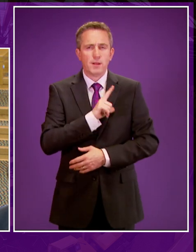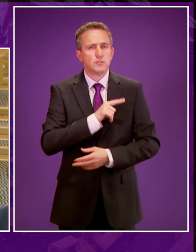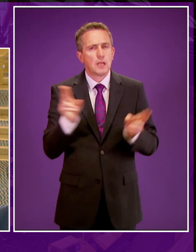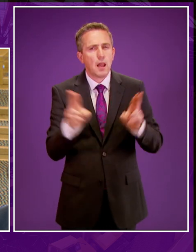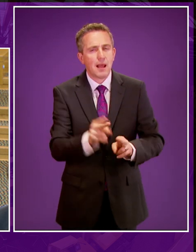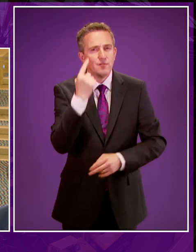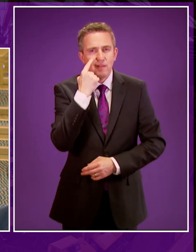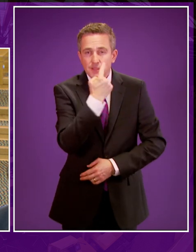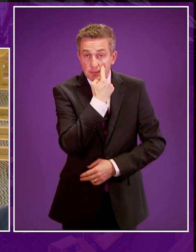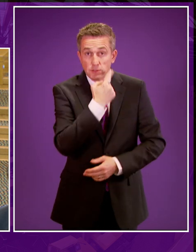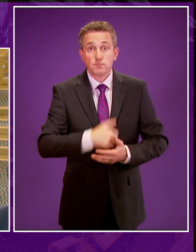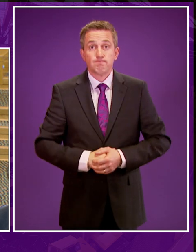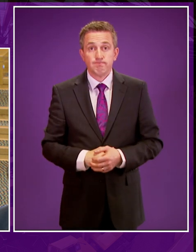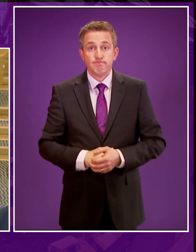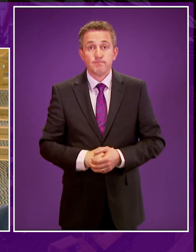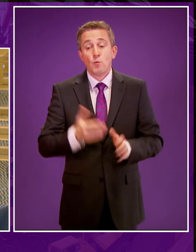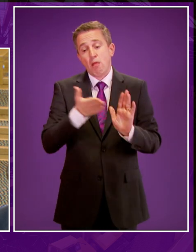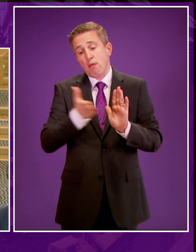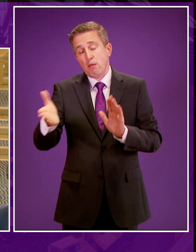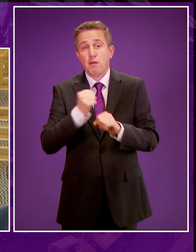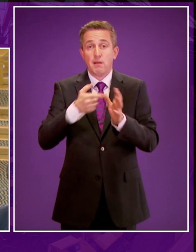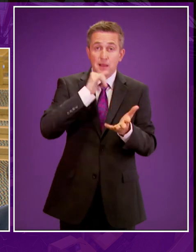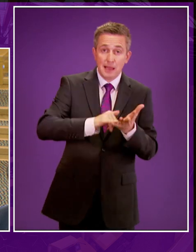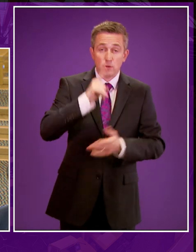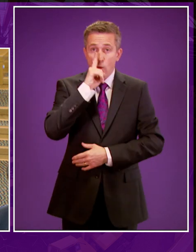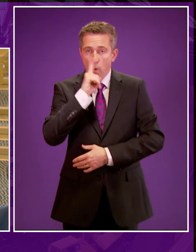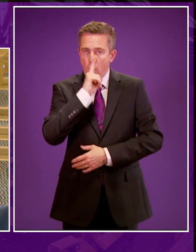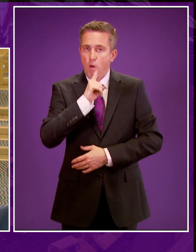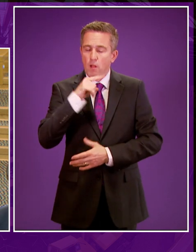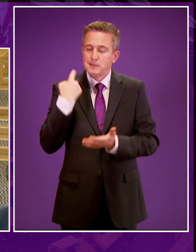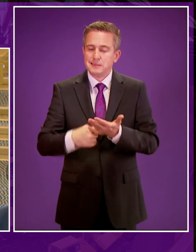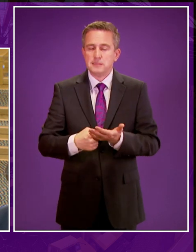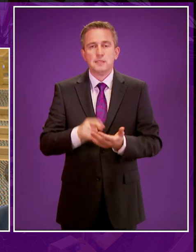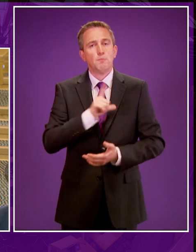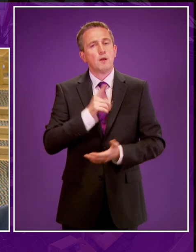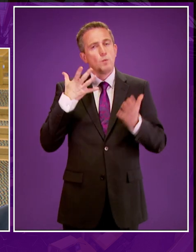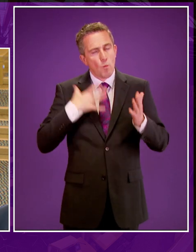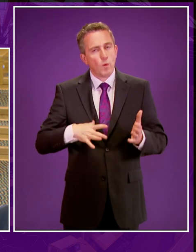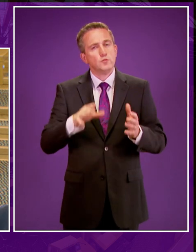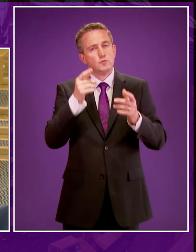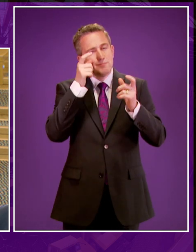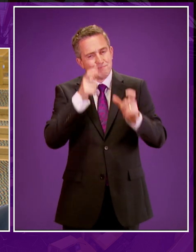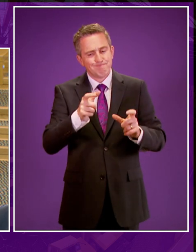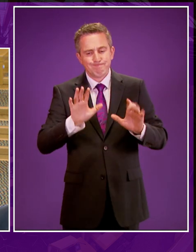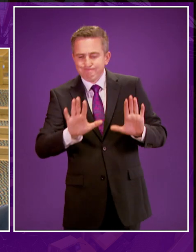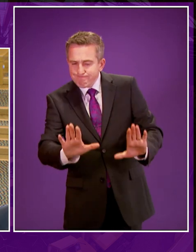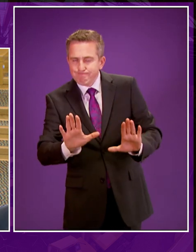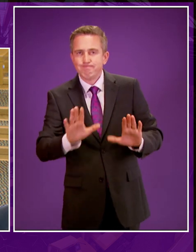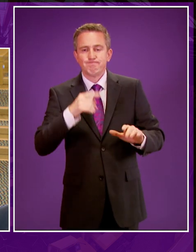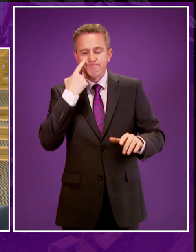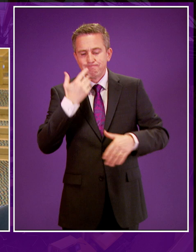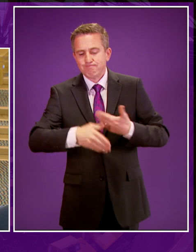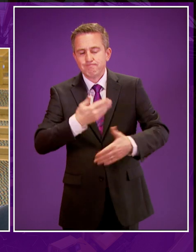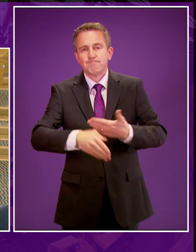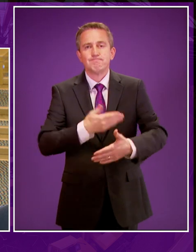evidence. The position we have taken on unconventional oil and gas is a clear deployment of the precautionary principle. The Committee on Climate Change